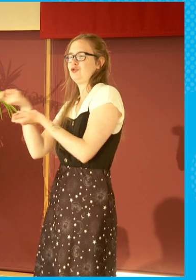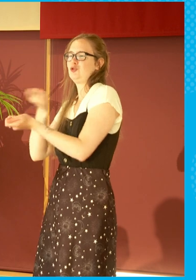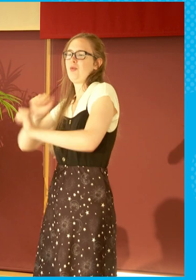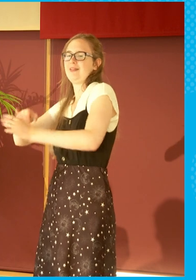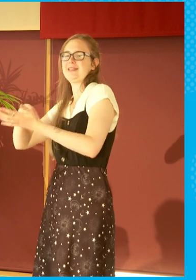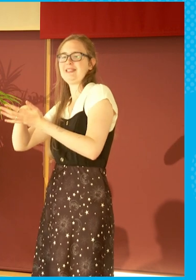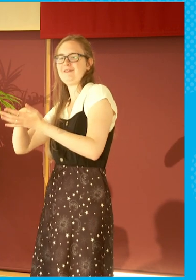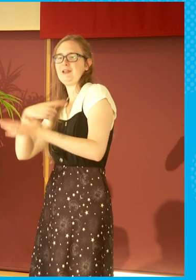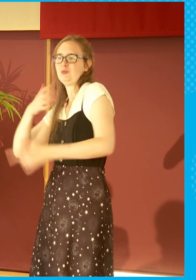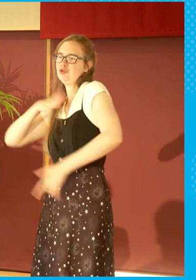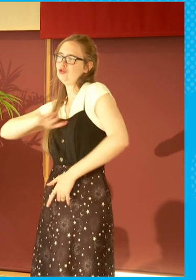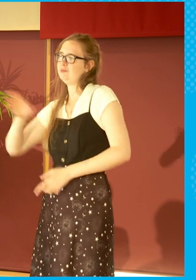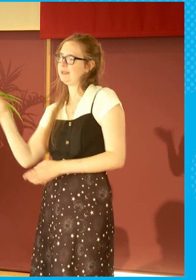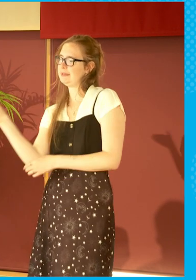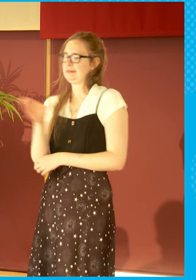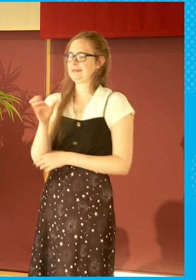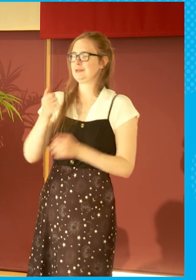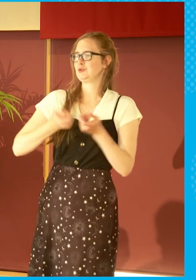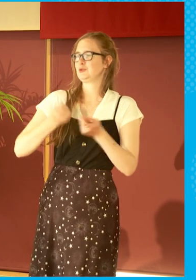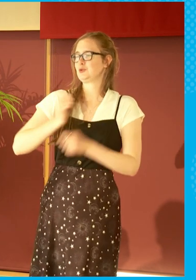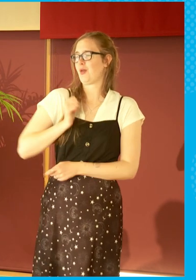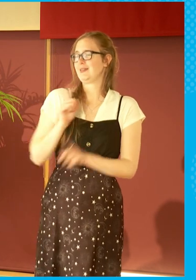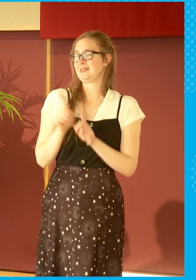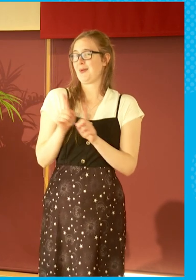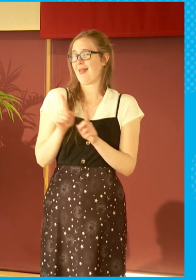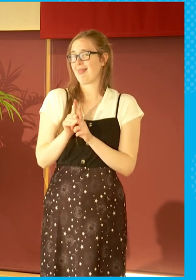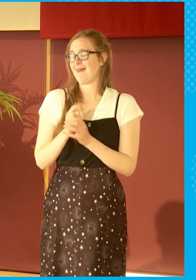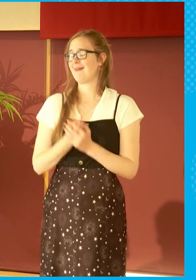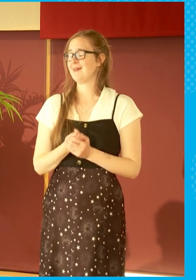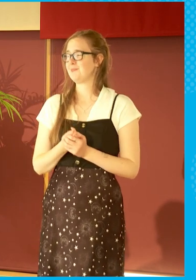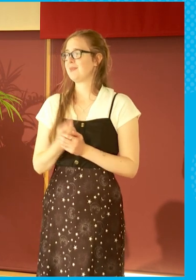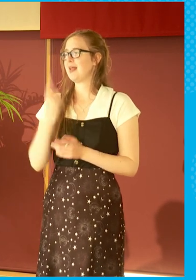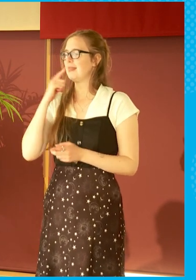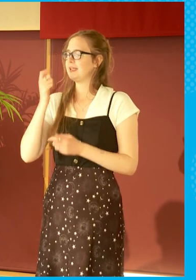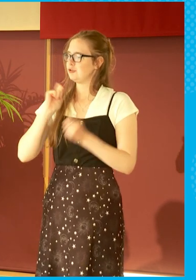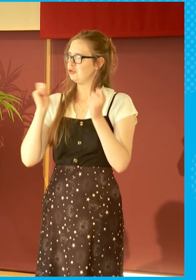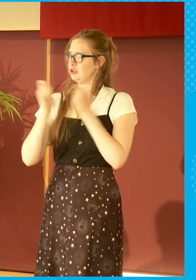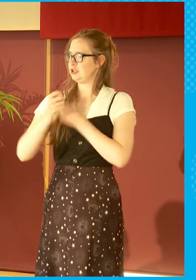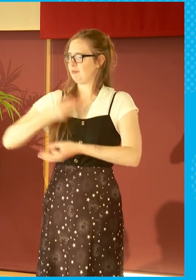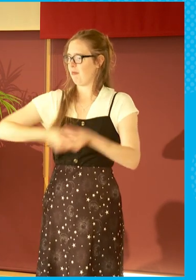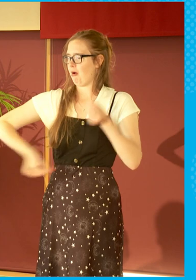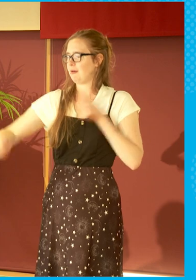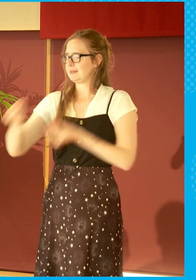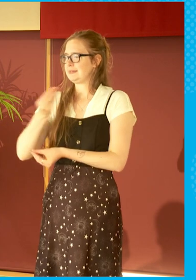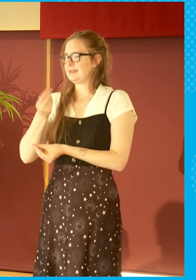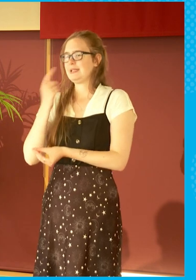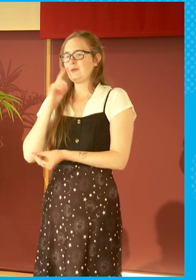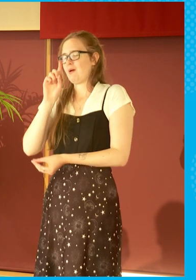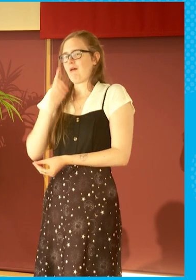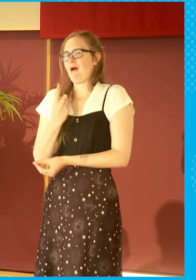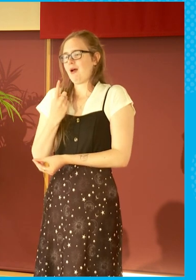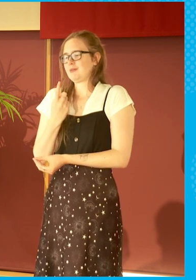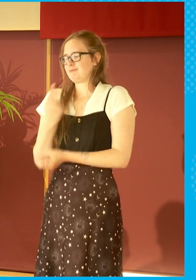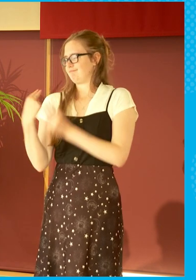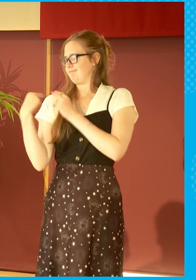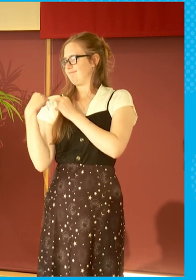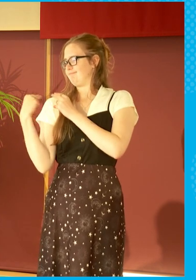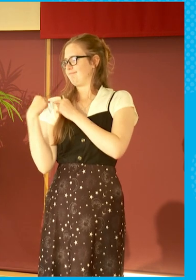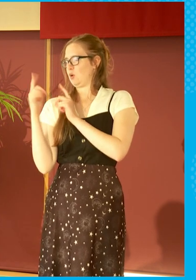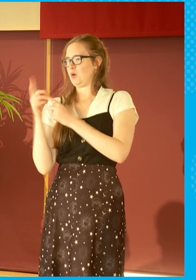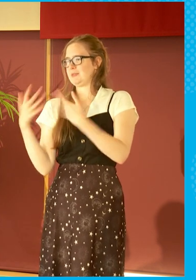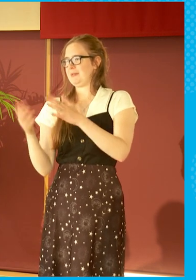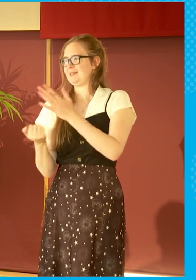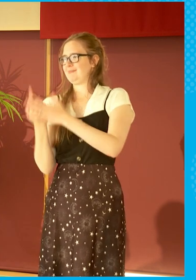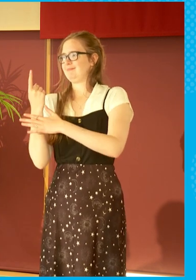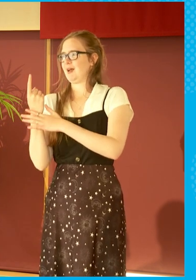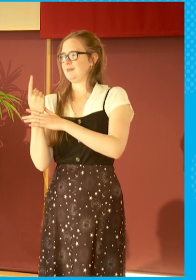And, you know, there have to be ways around this. And particularly in a changing marketplace, it can't all rest on what's done in